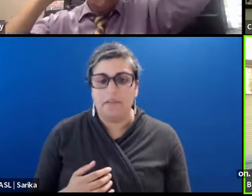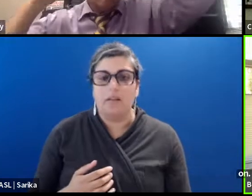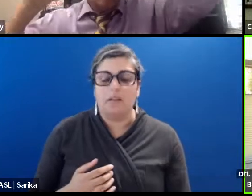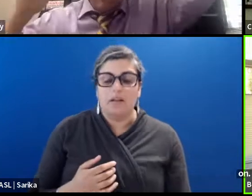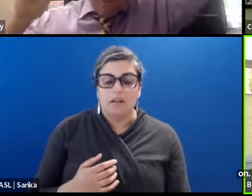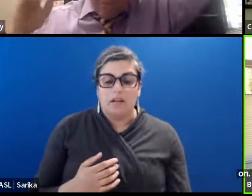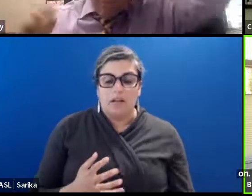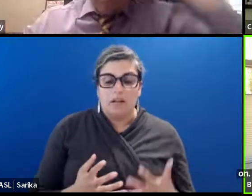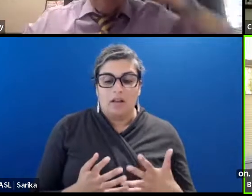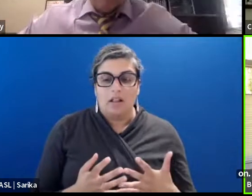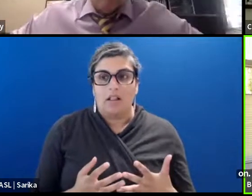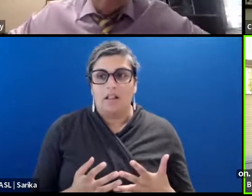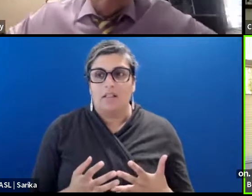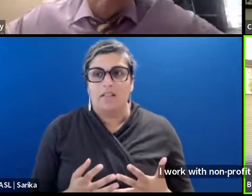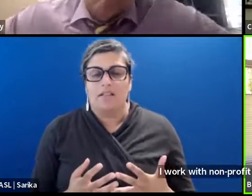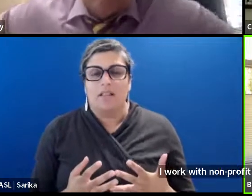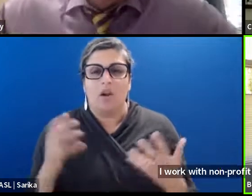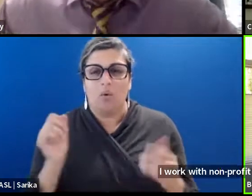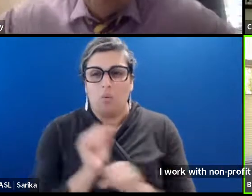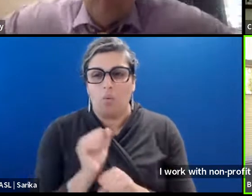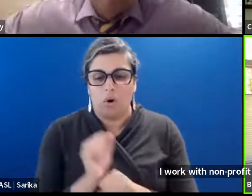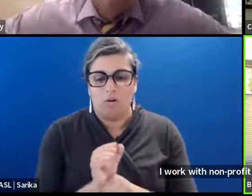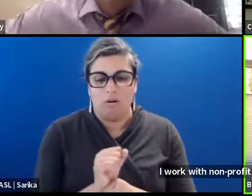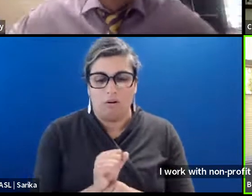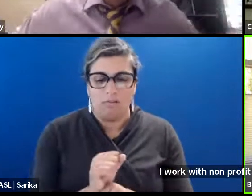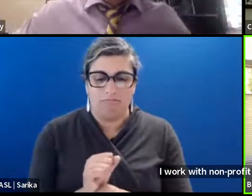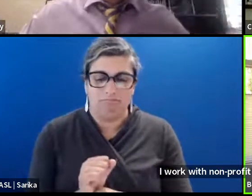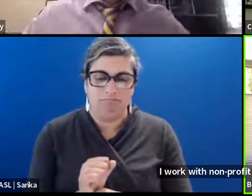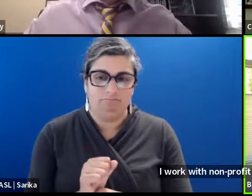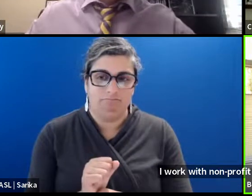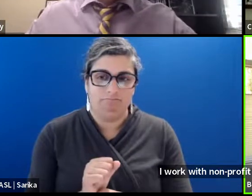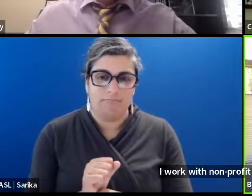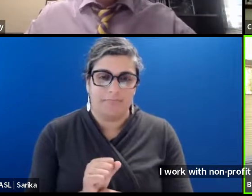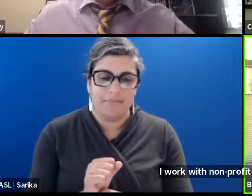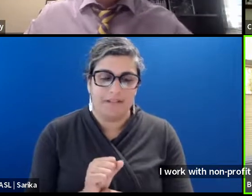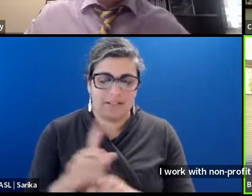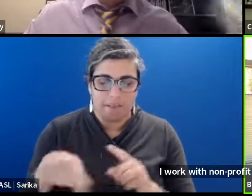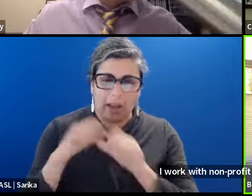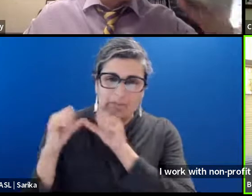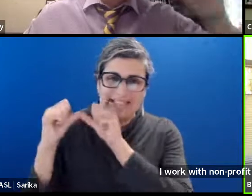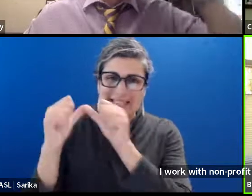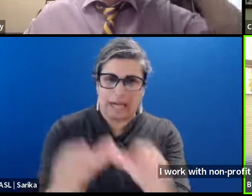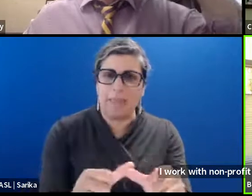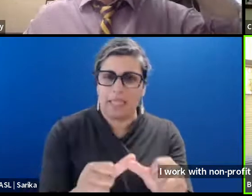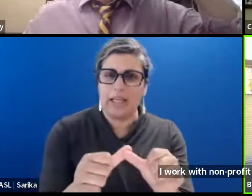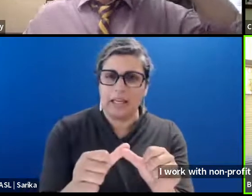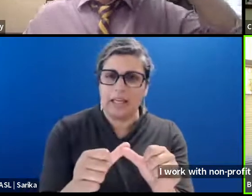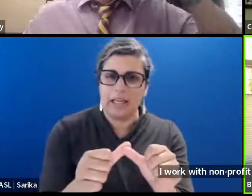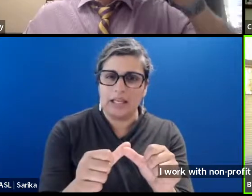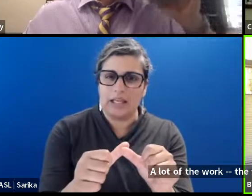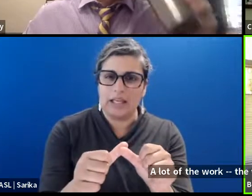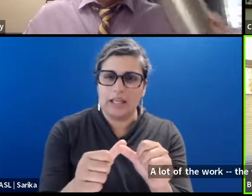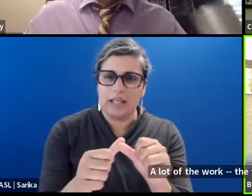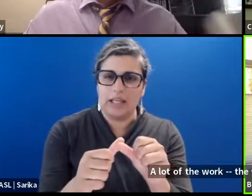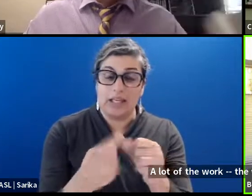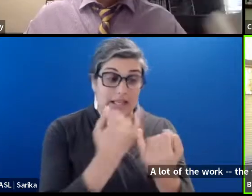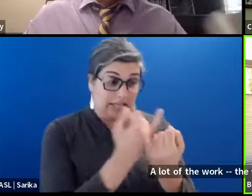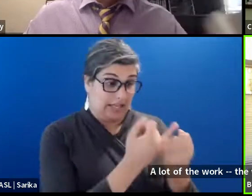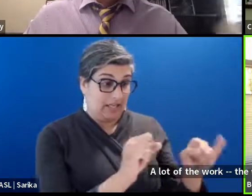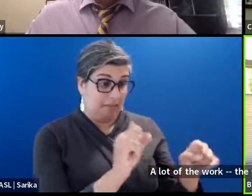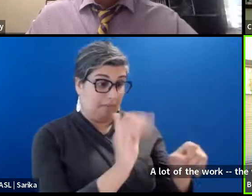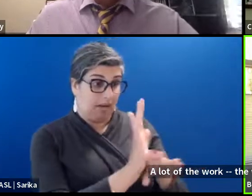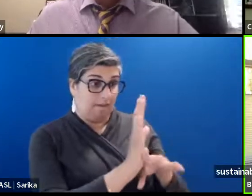lot of, a lot of the work it's really surround, surrounds sustainability, um, independent filmmakers,